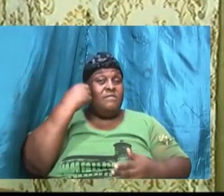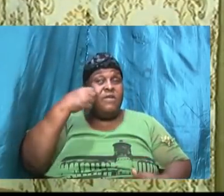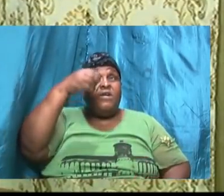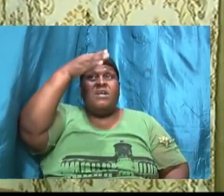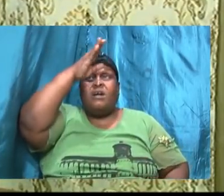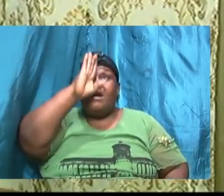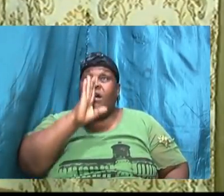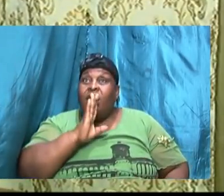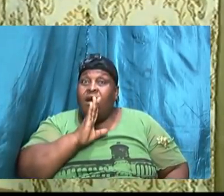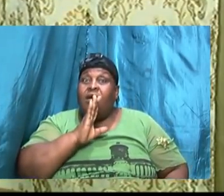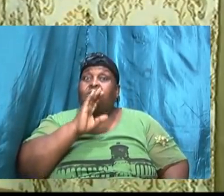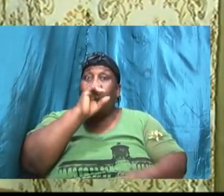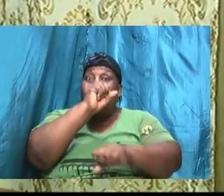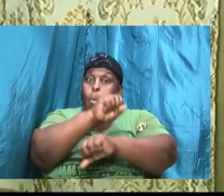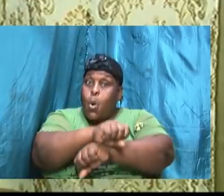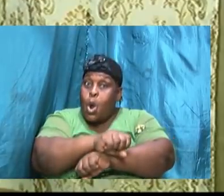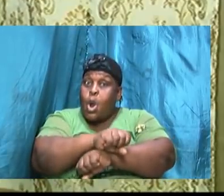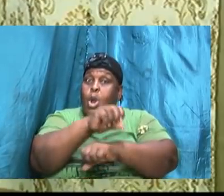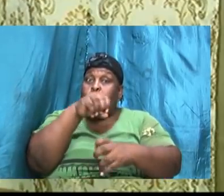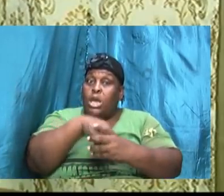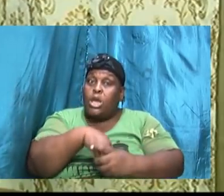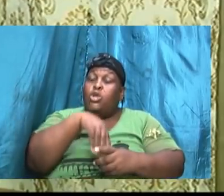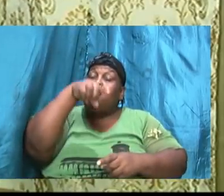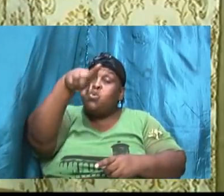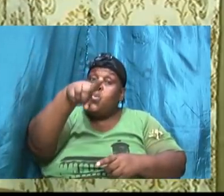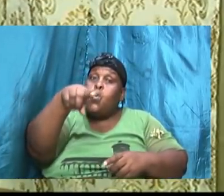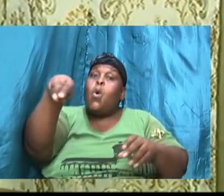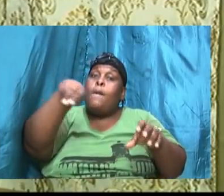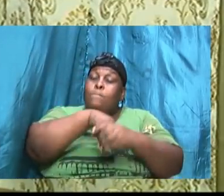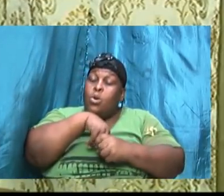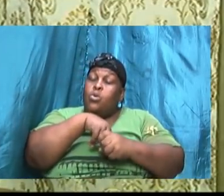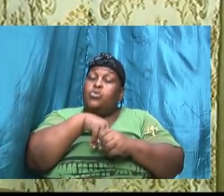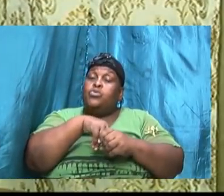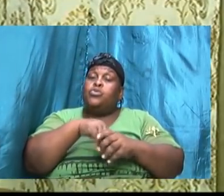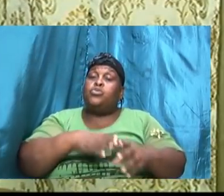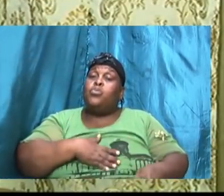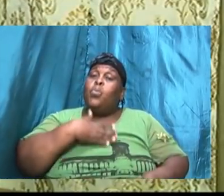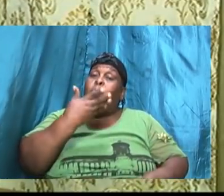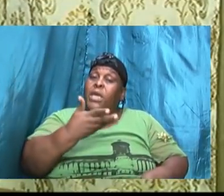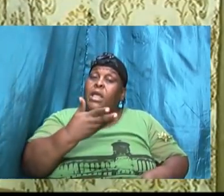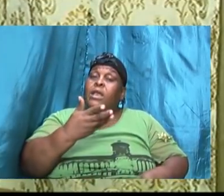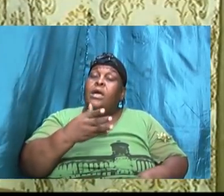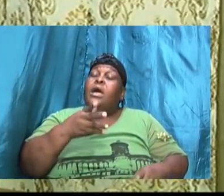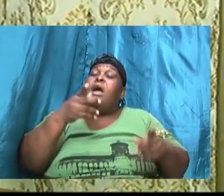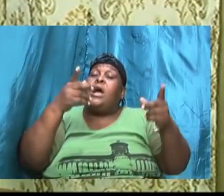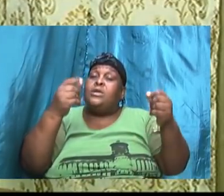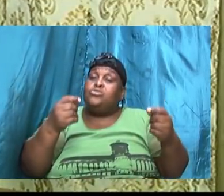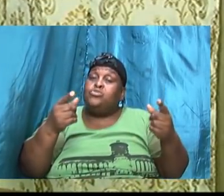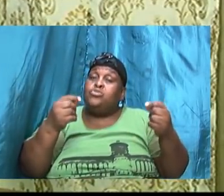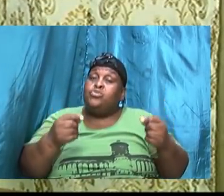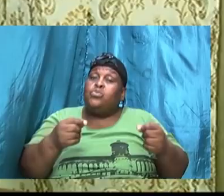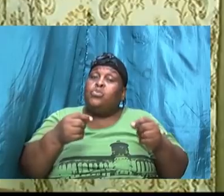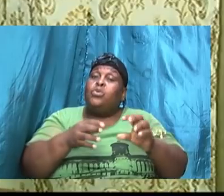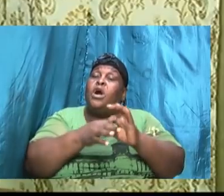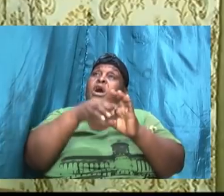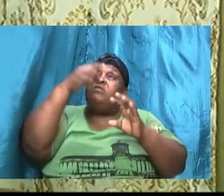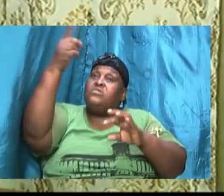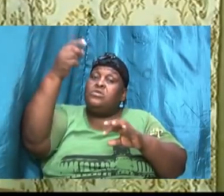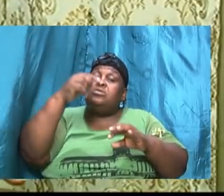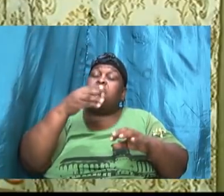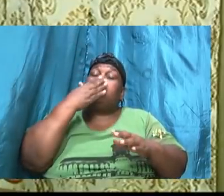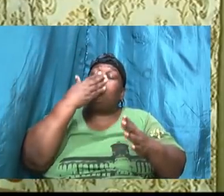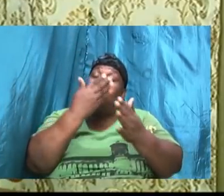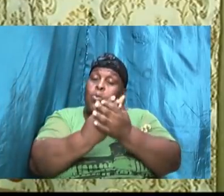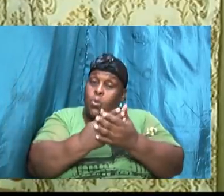which worketh in you both to will and to do of his good pleasures